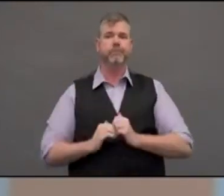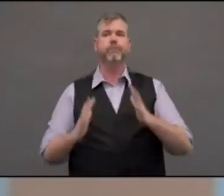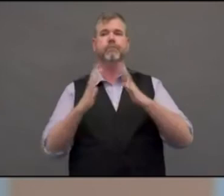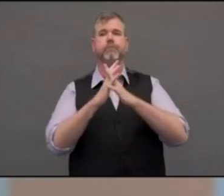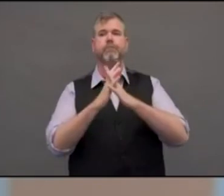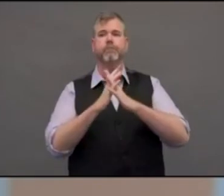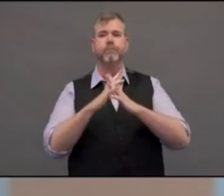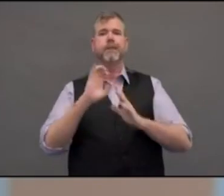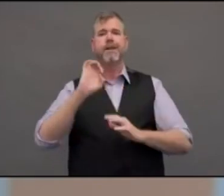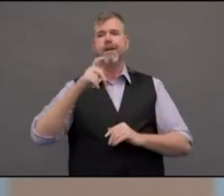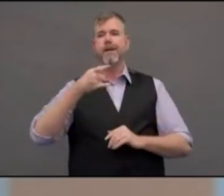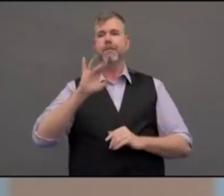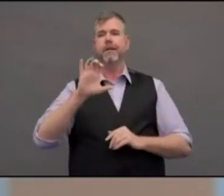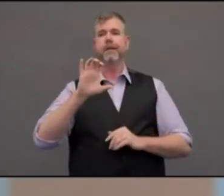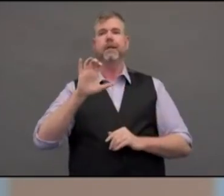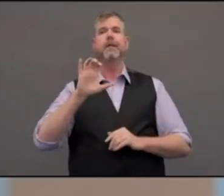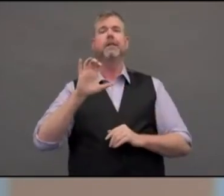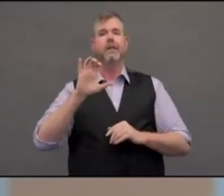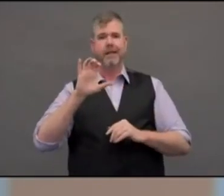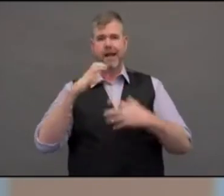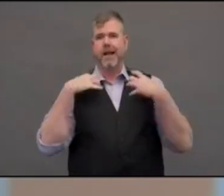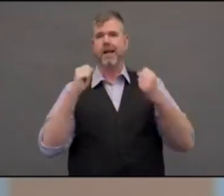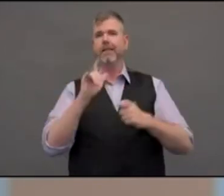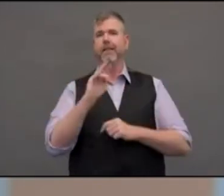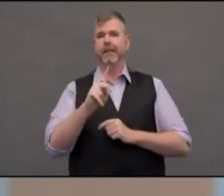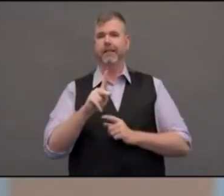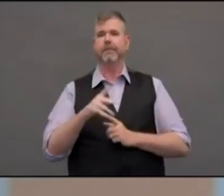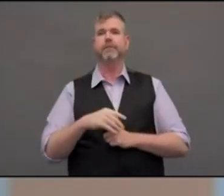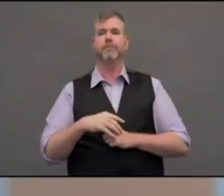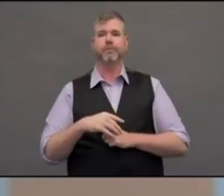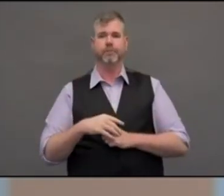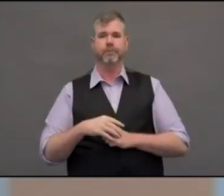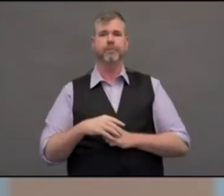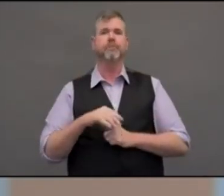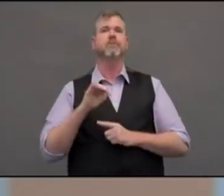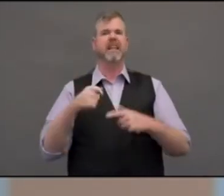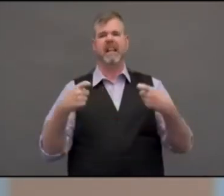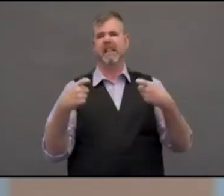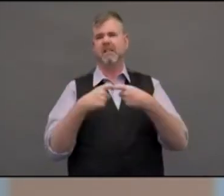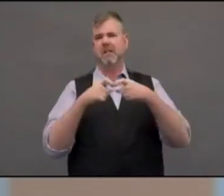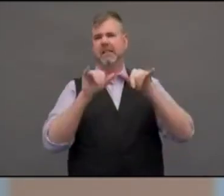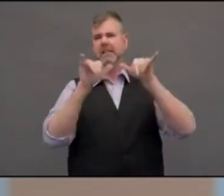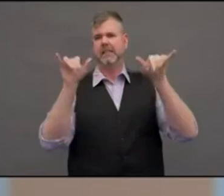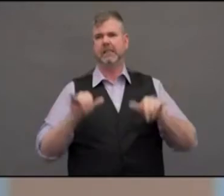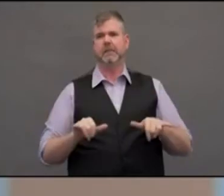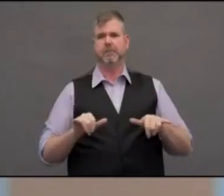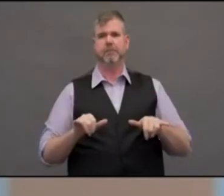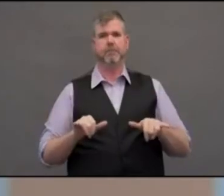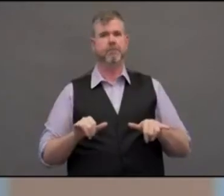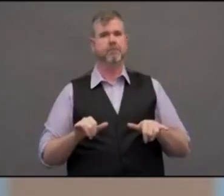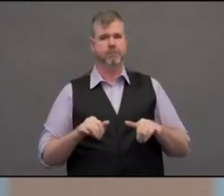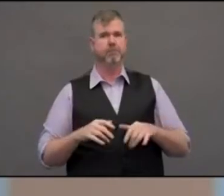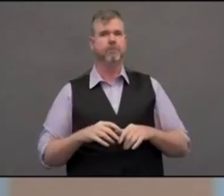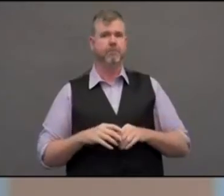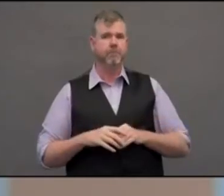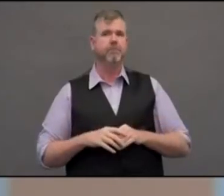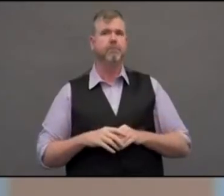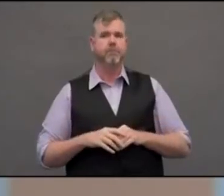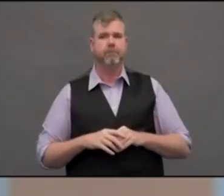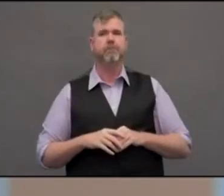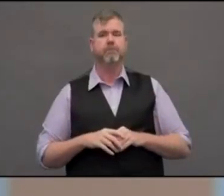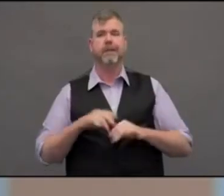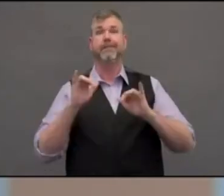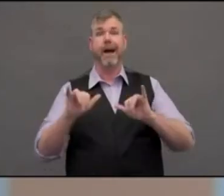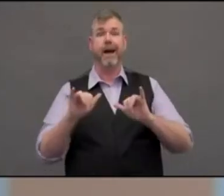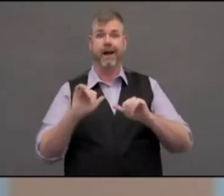know, to better take care of our patients